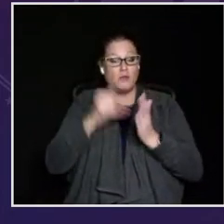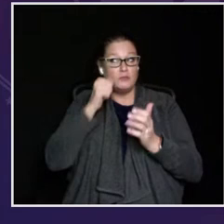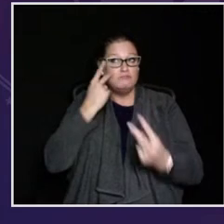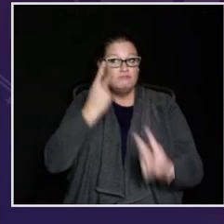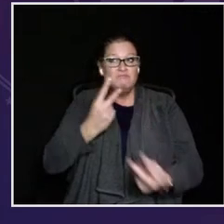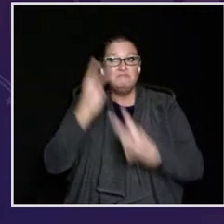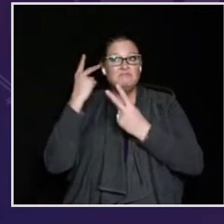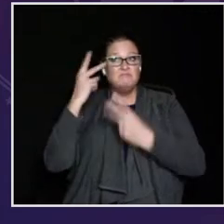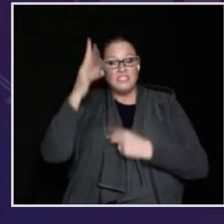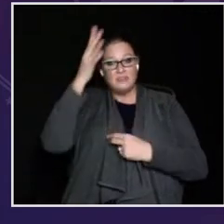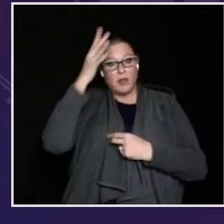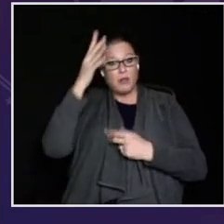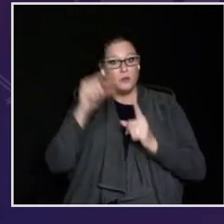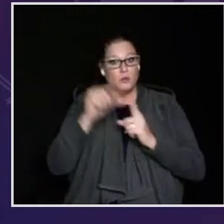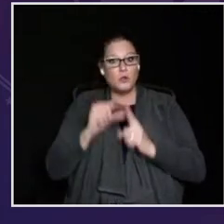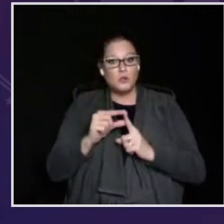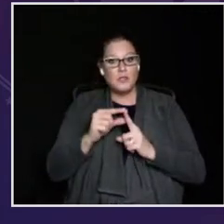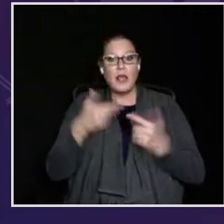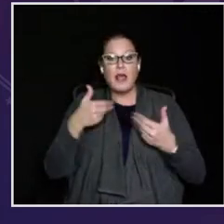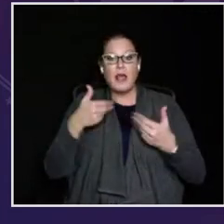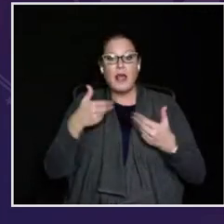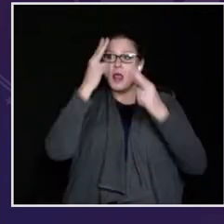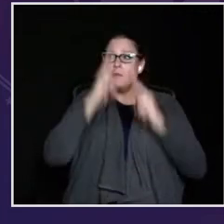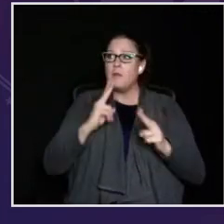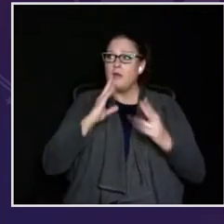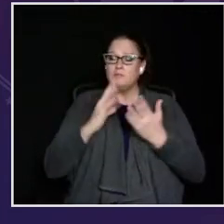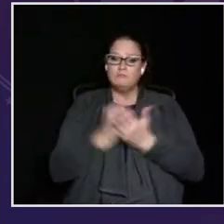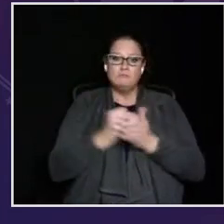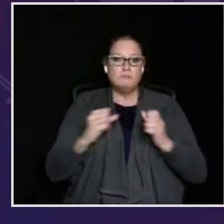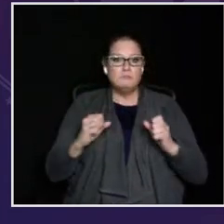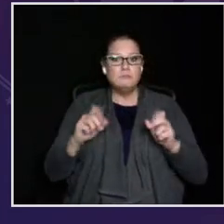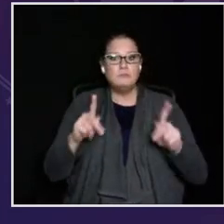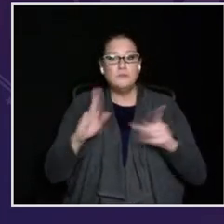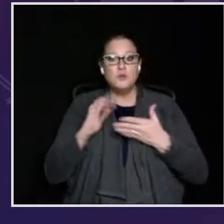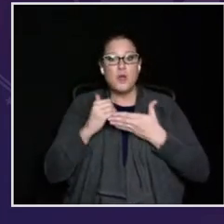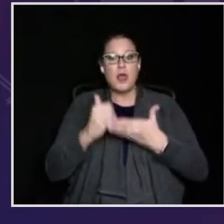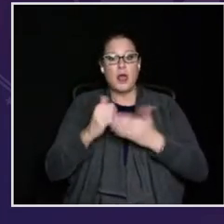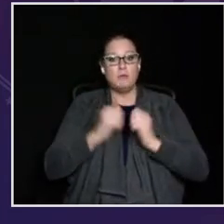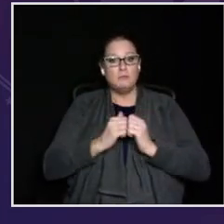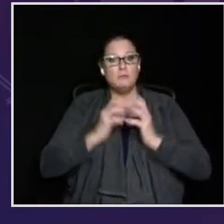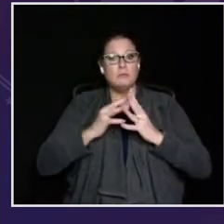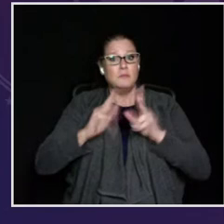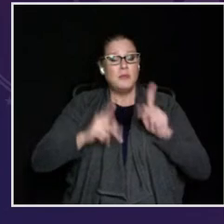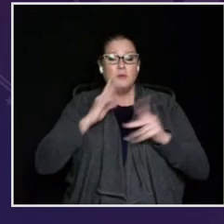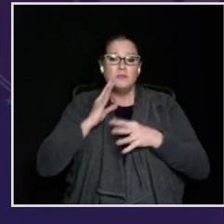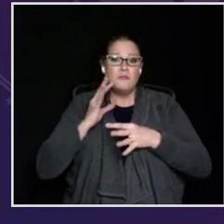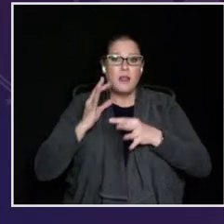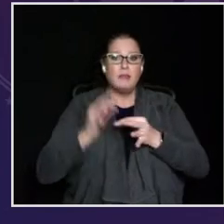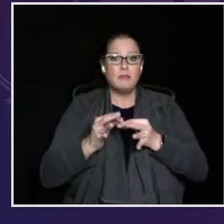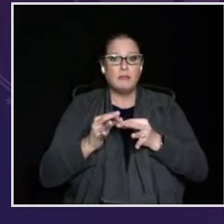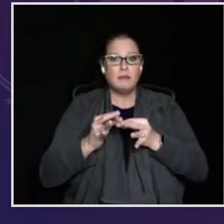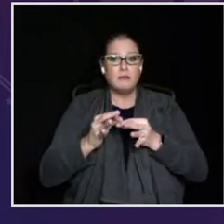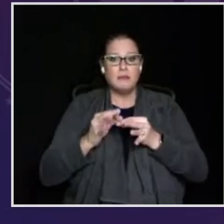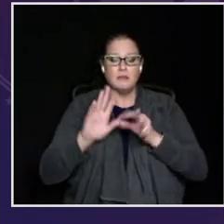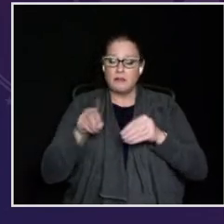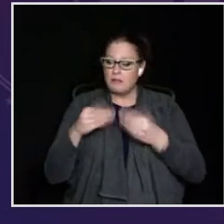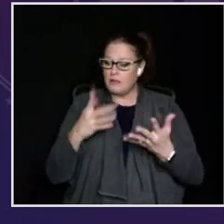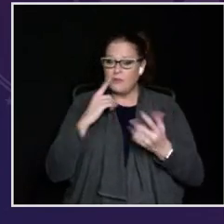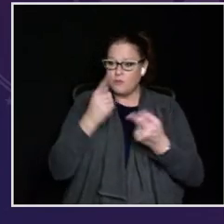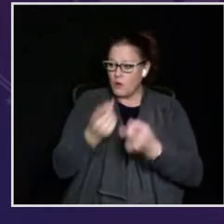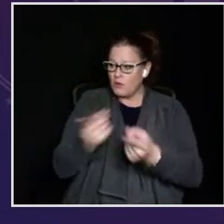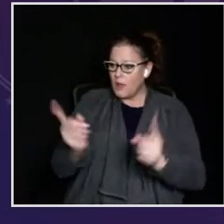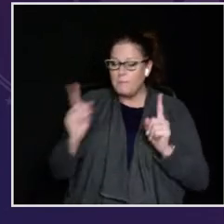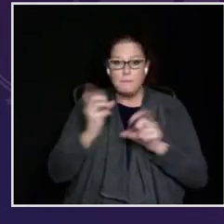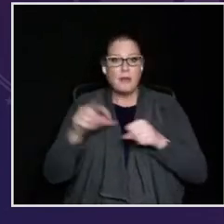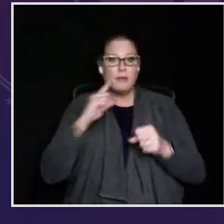their problems, as the president-elect often recalls his father's words. I am honored to have this chance to